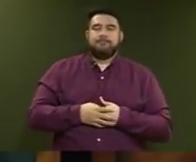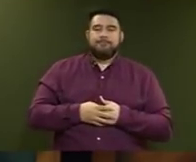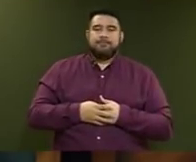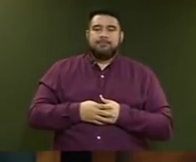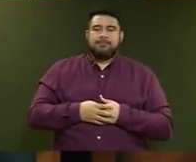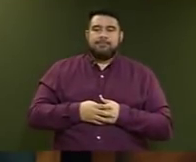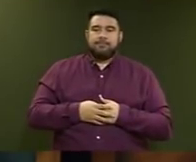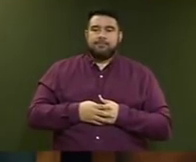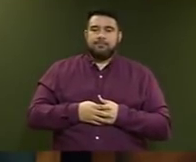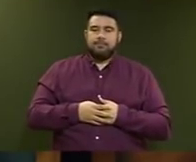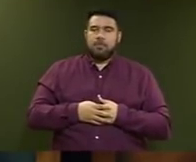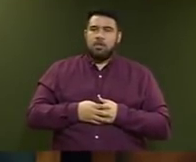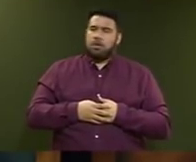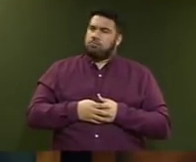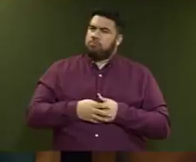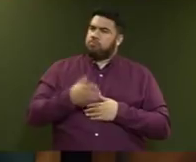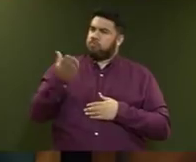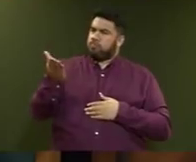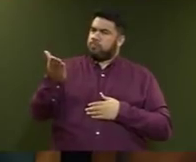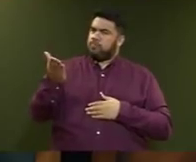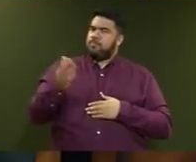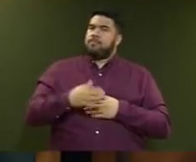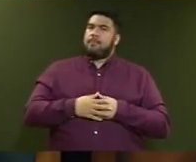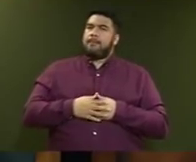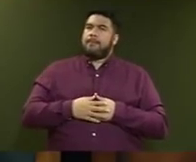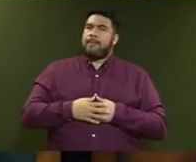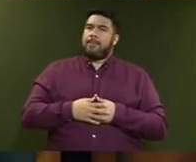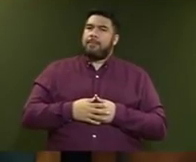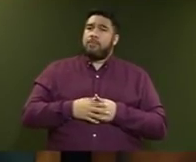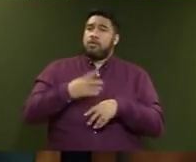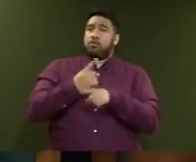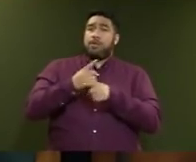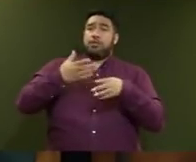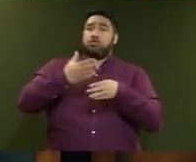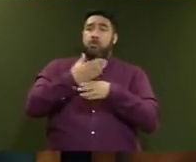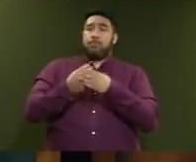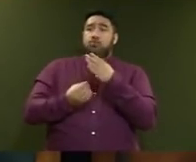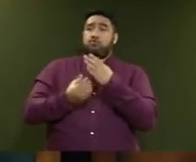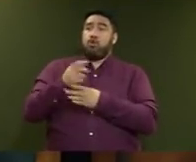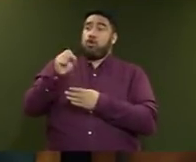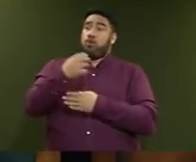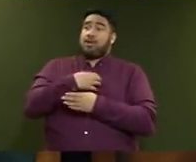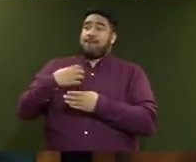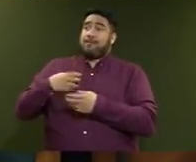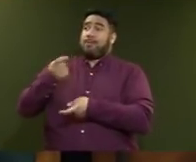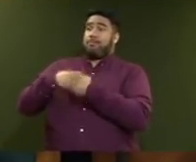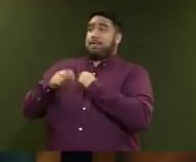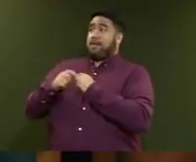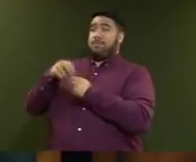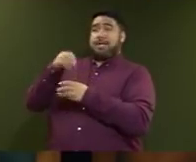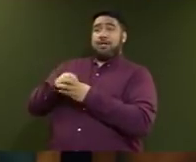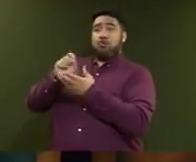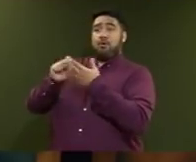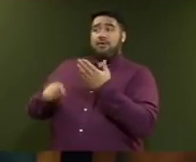Does she accept a 60 per cent decline in job growth since her government came into office as a